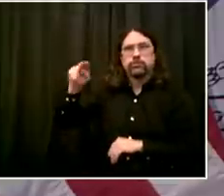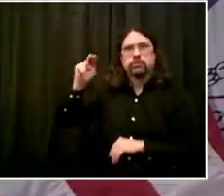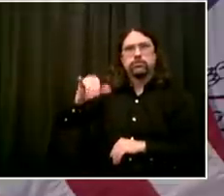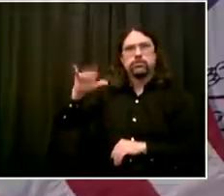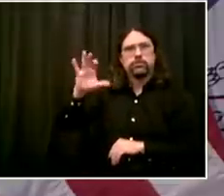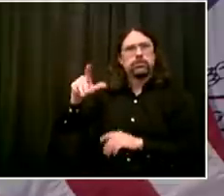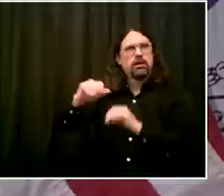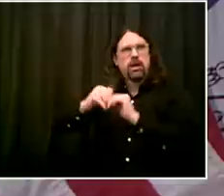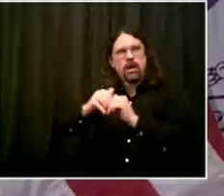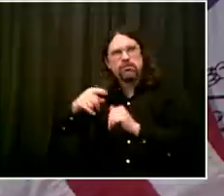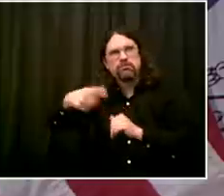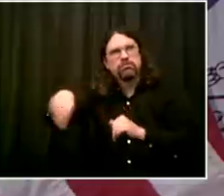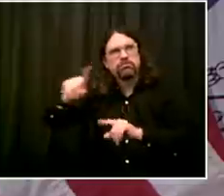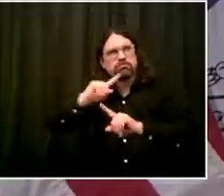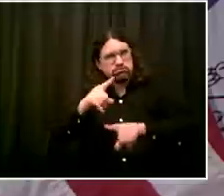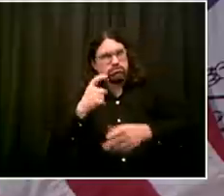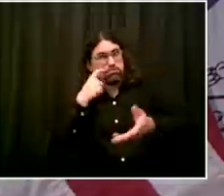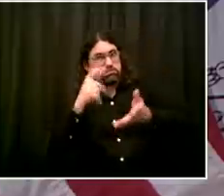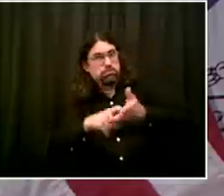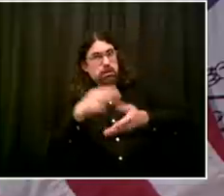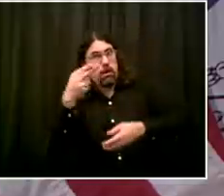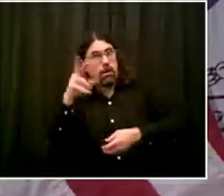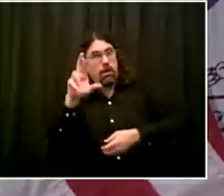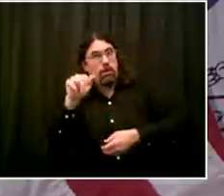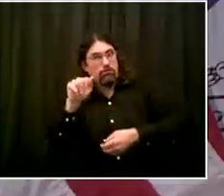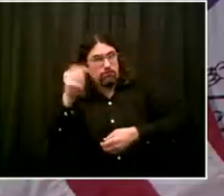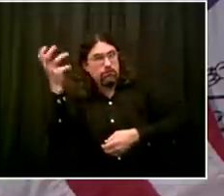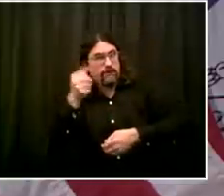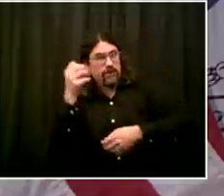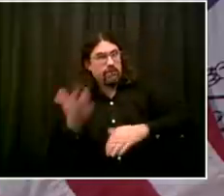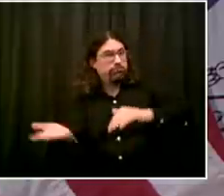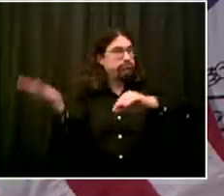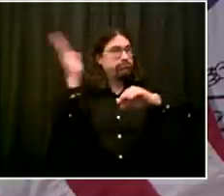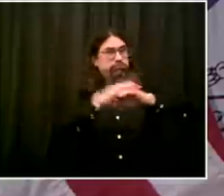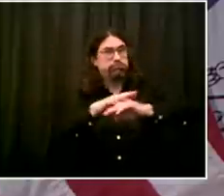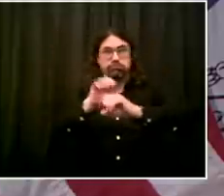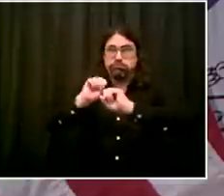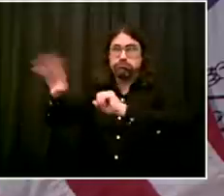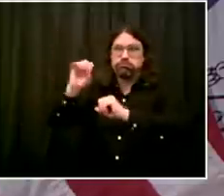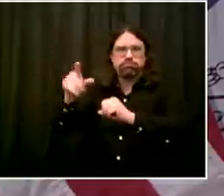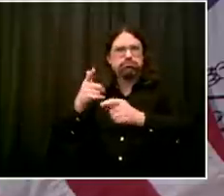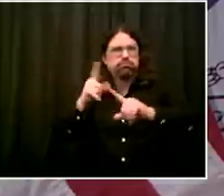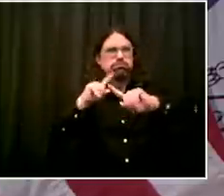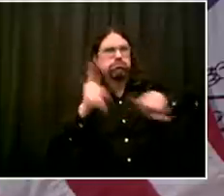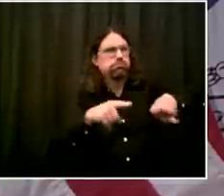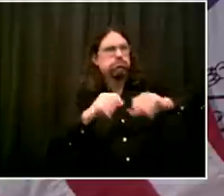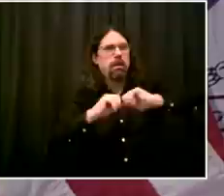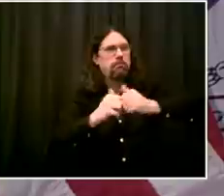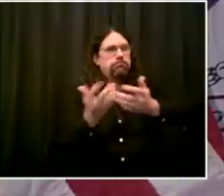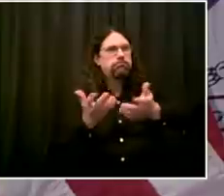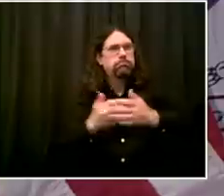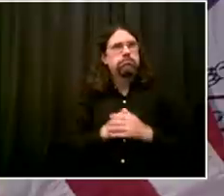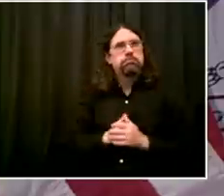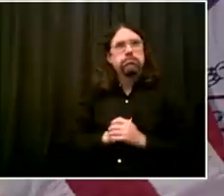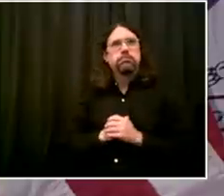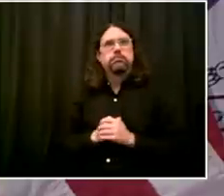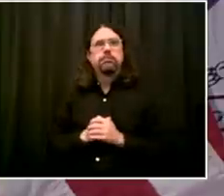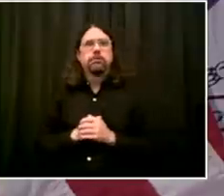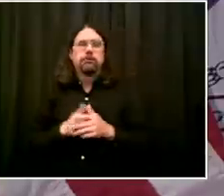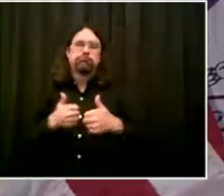Thank you, Shant. Excellent question. And it parallels obviously the reality with food. So many people are hurting.